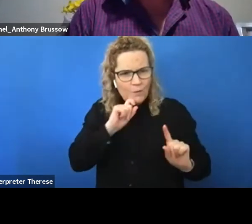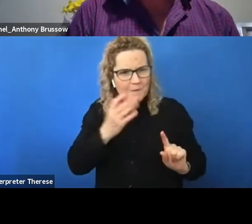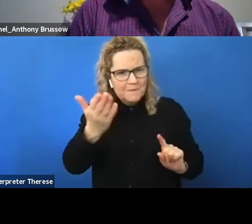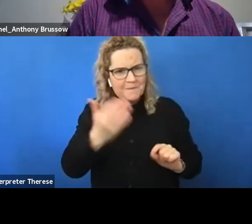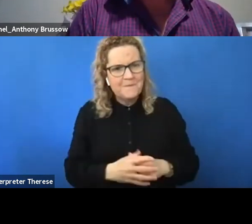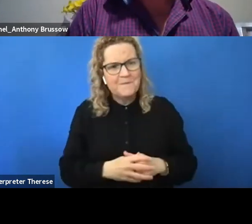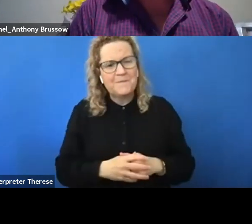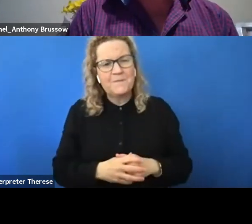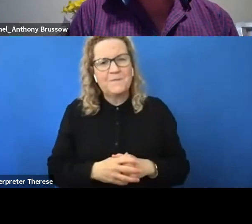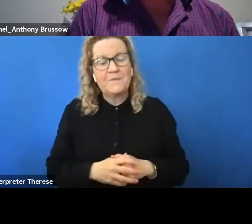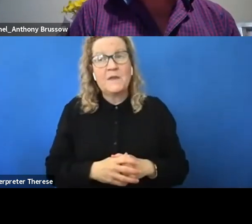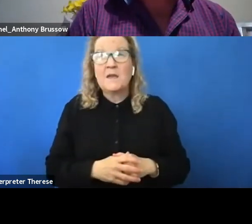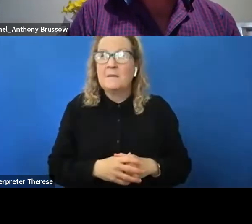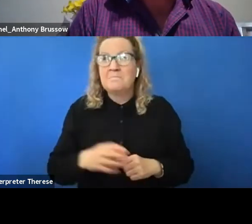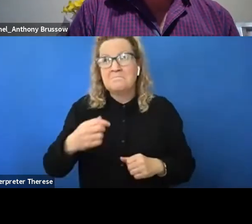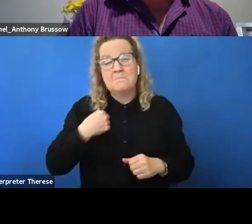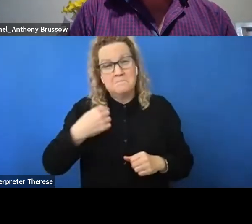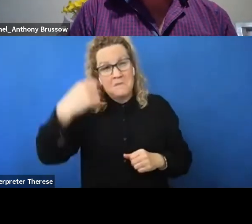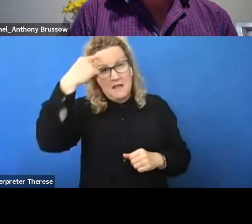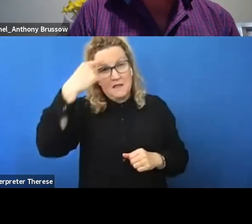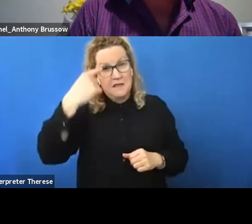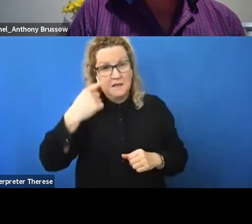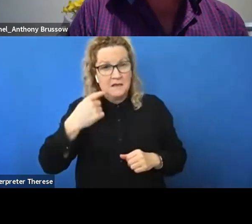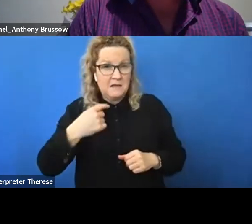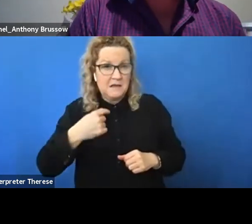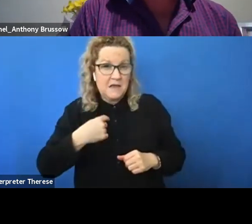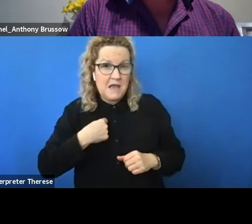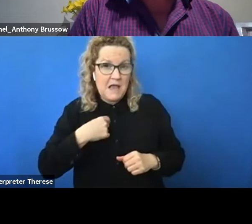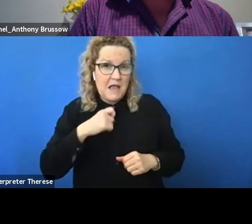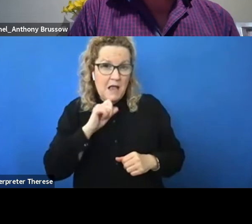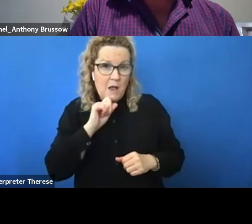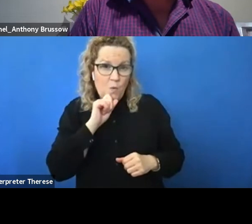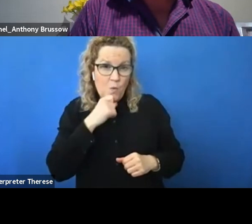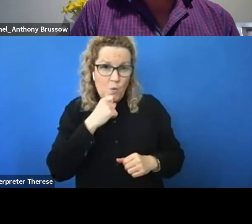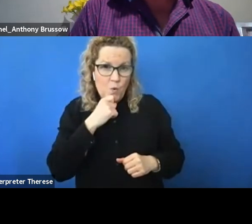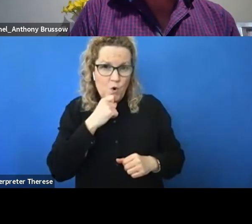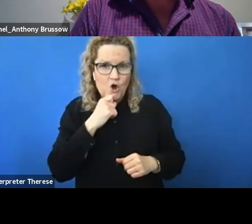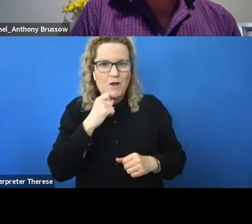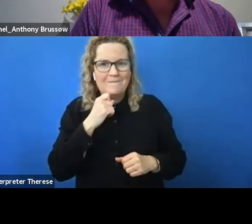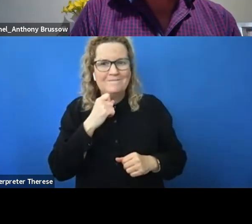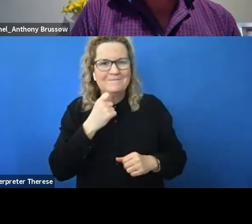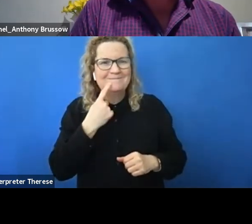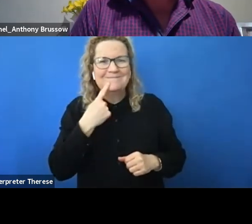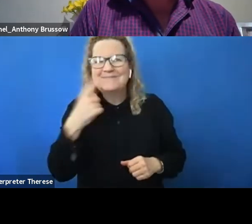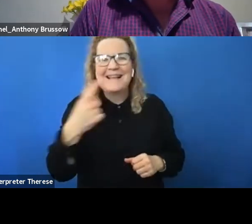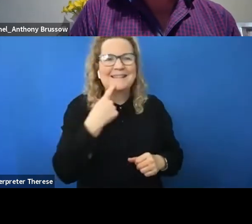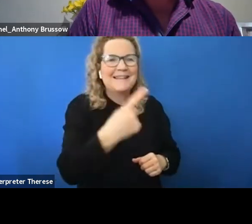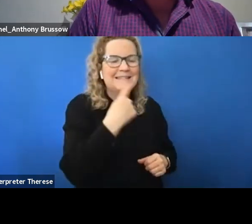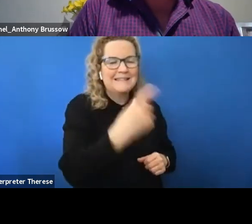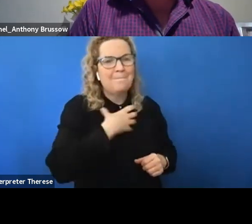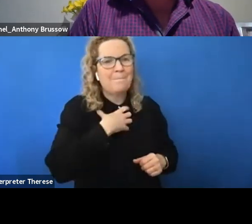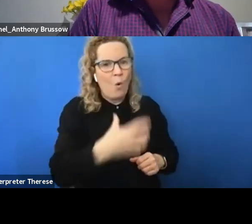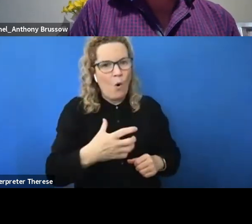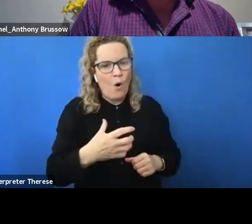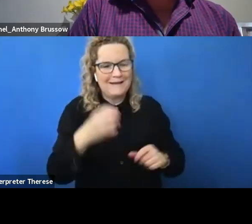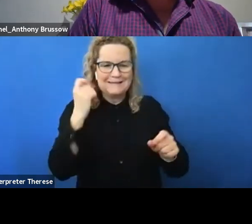I think I would speak up a lot so that they understand my